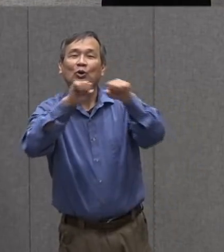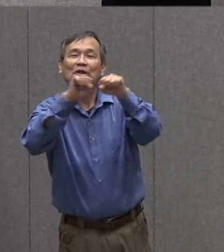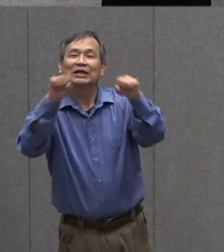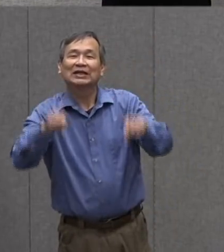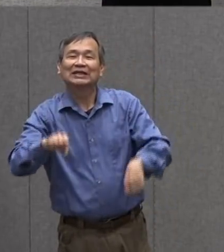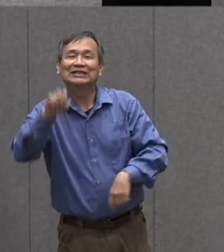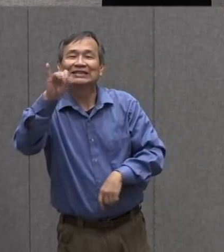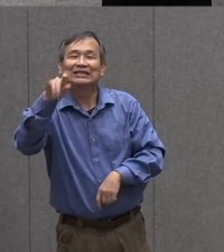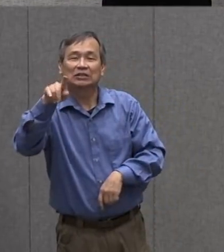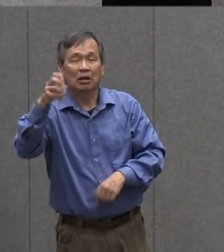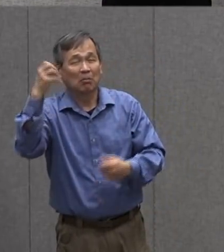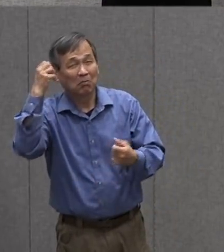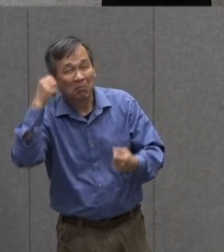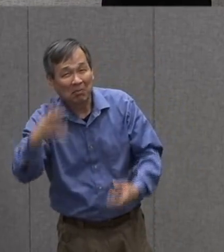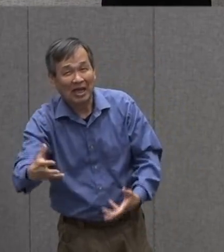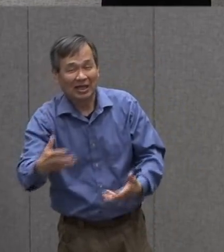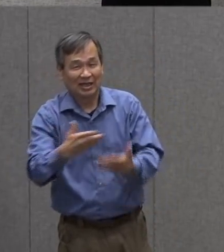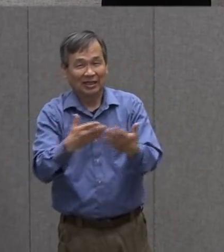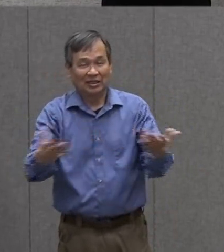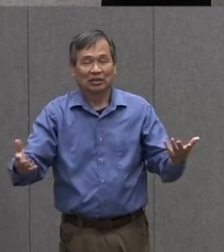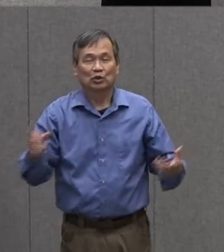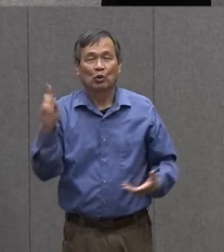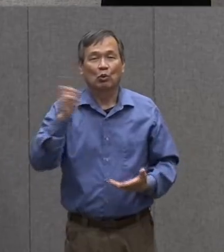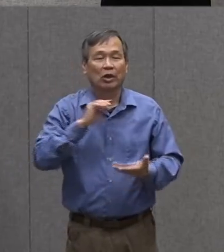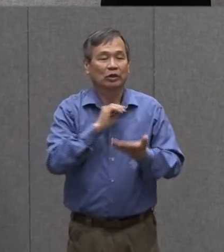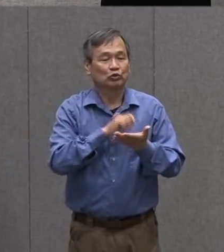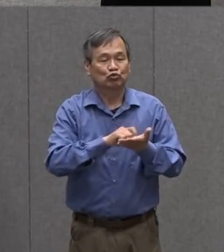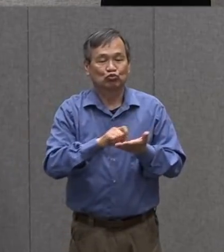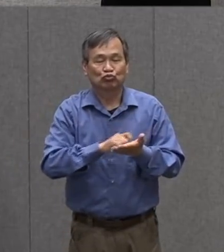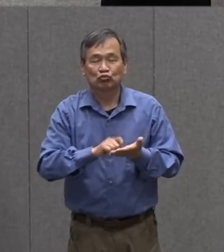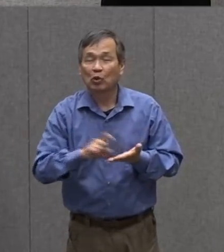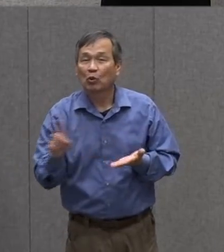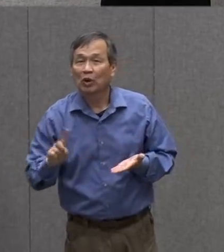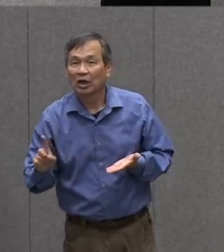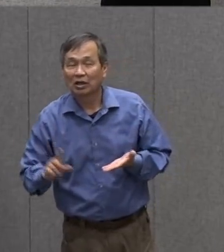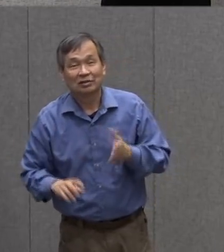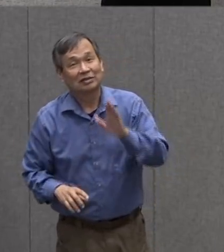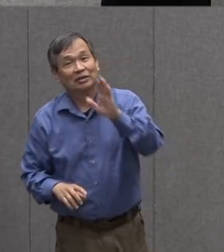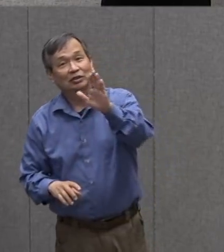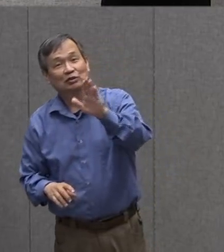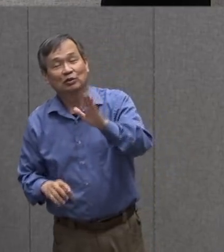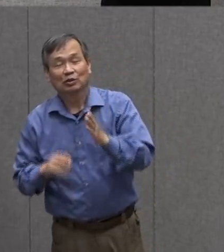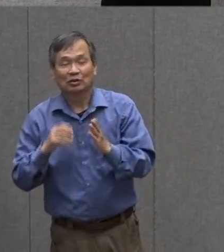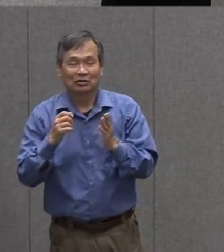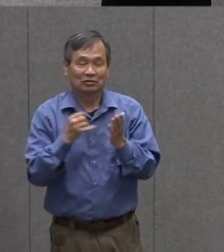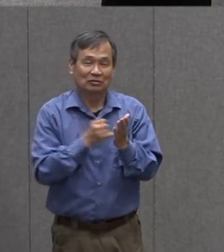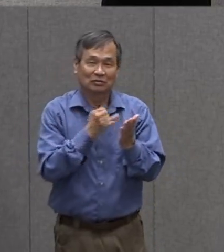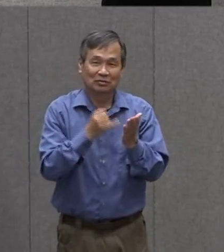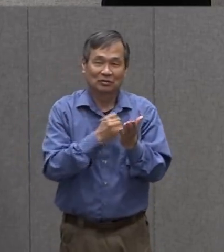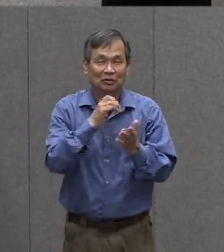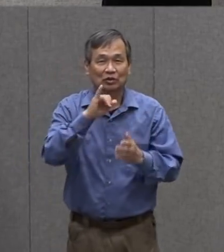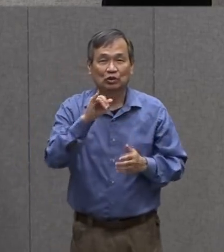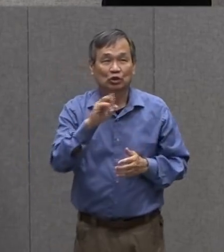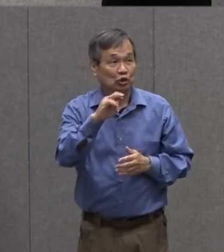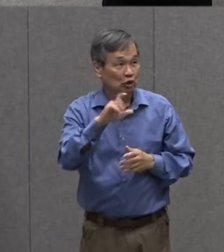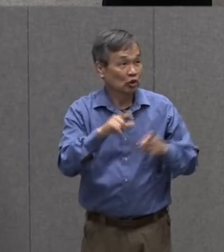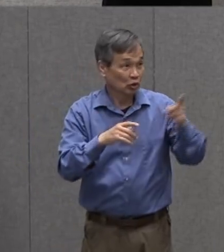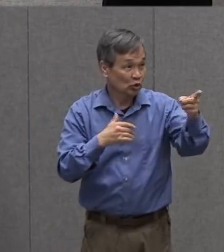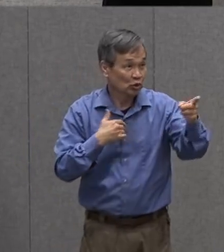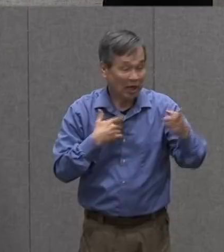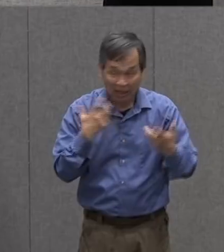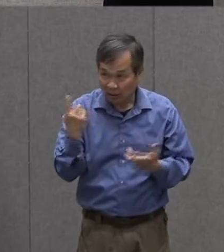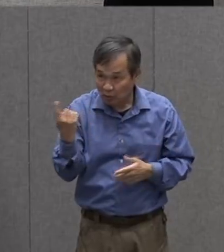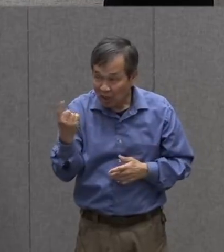record that well you can record it back in your journal now you had a journal we were showing earlier